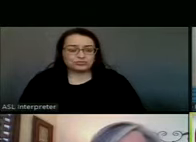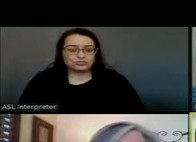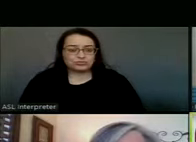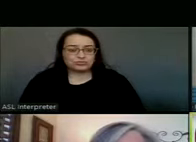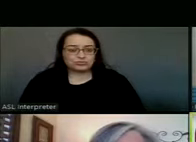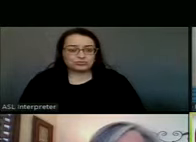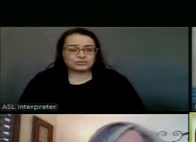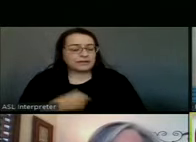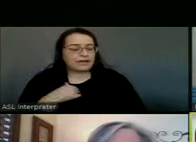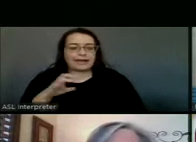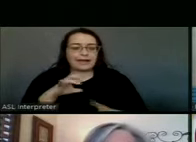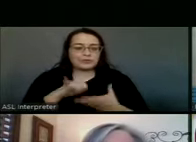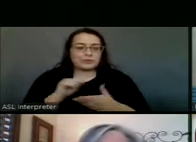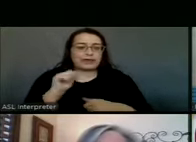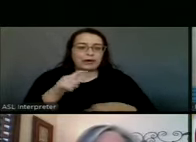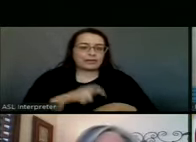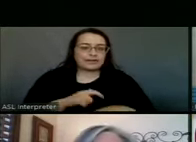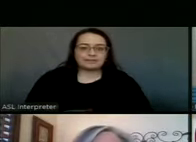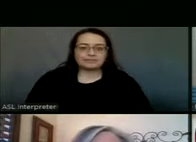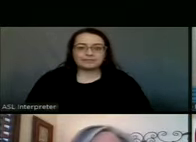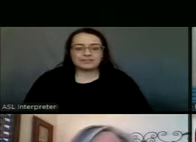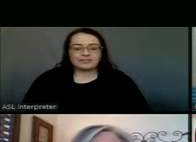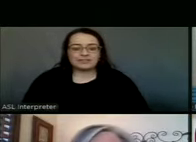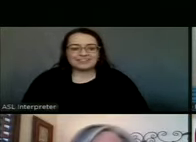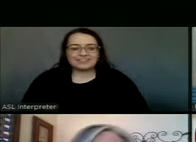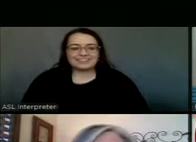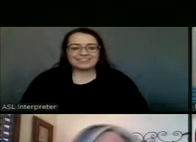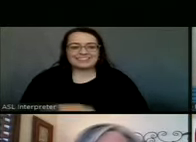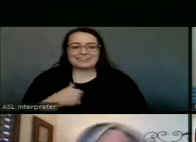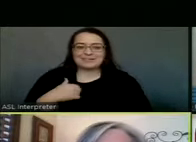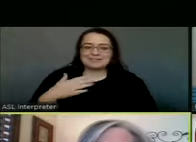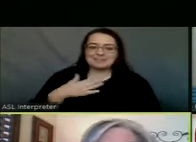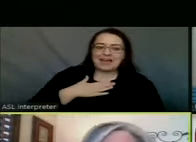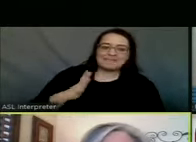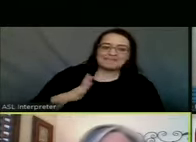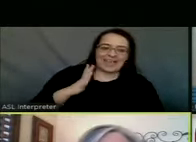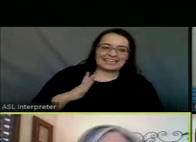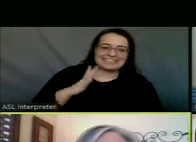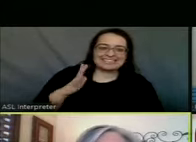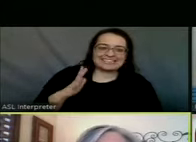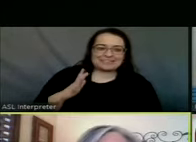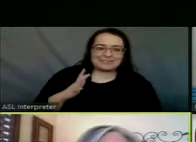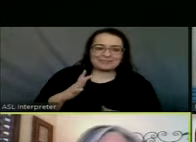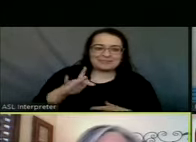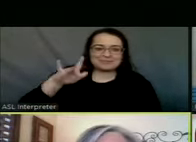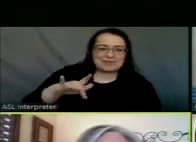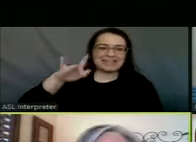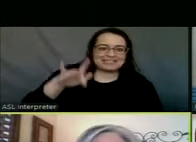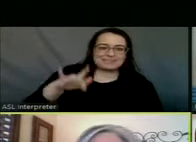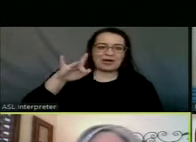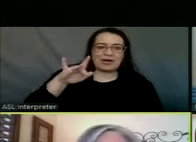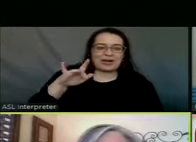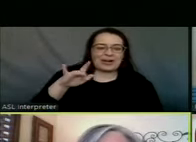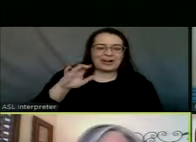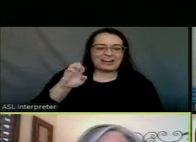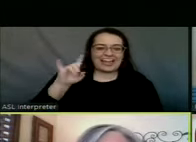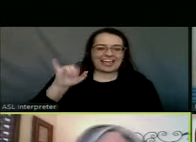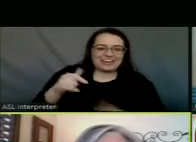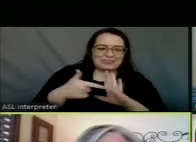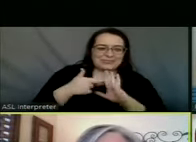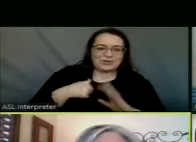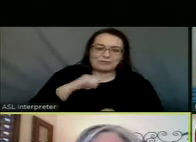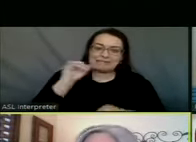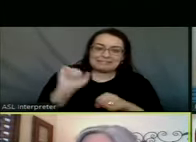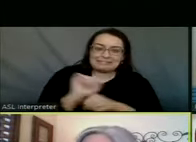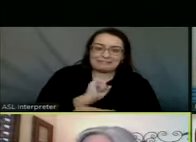I do that all the time. I'm trying that fancy little, you know, space bar trick that Eddie showed me